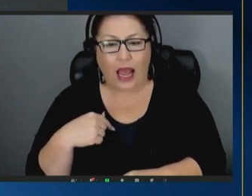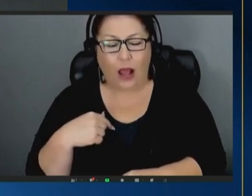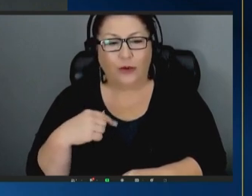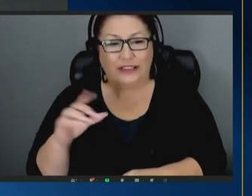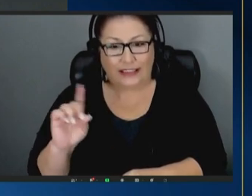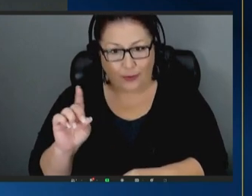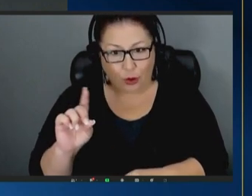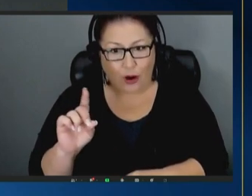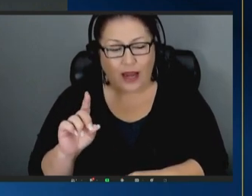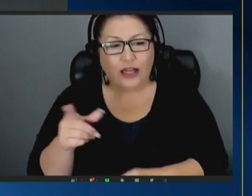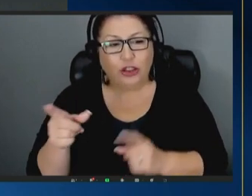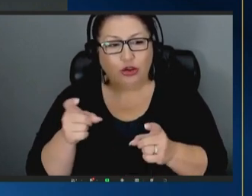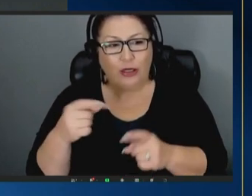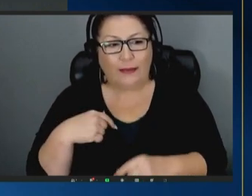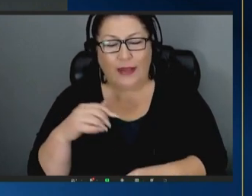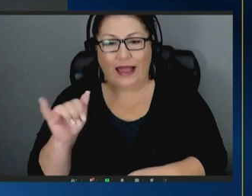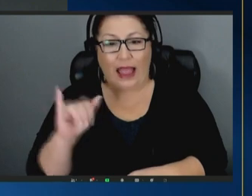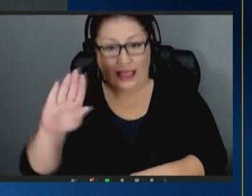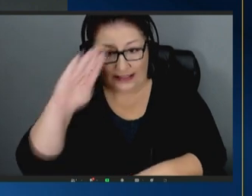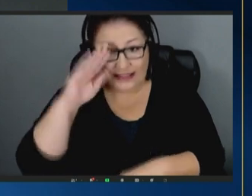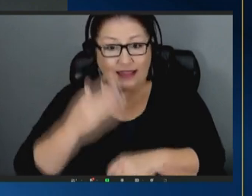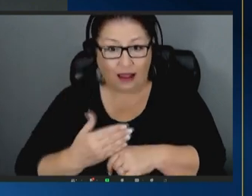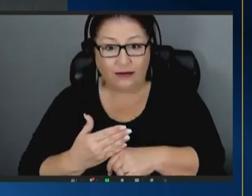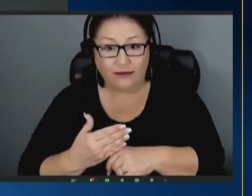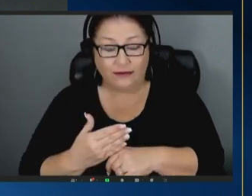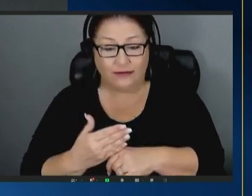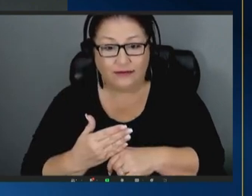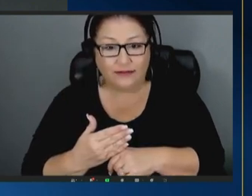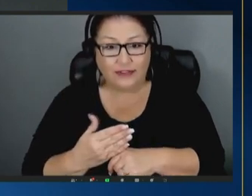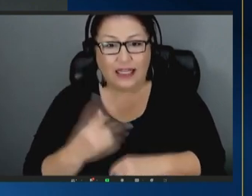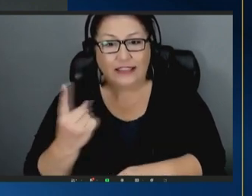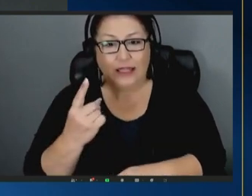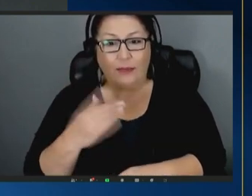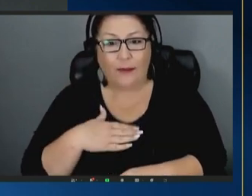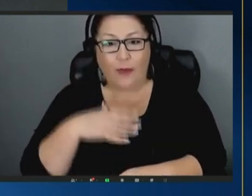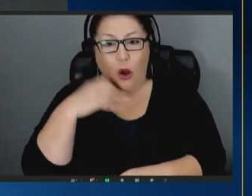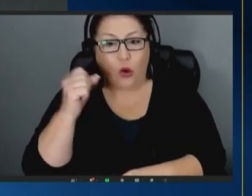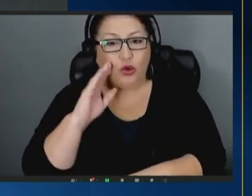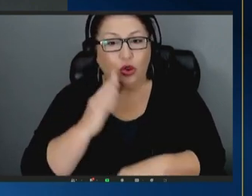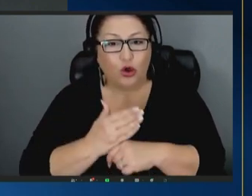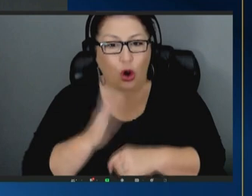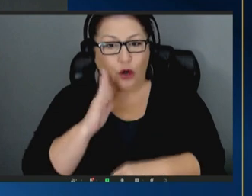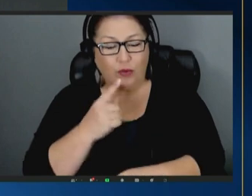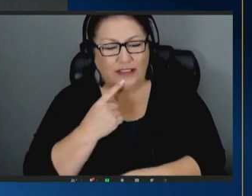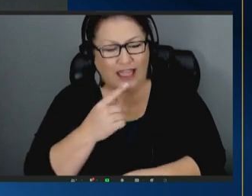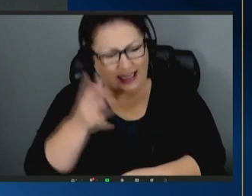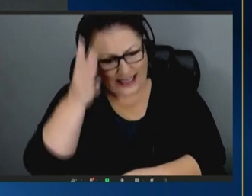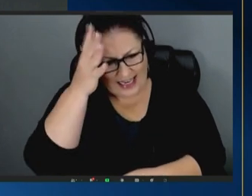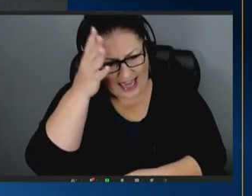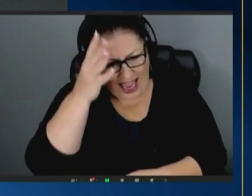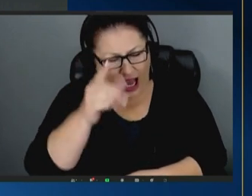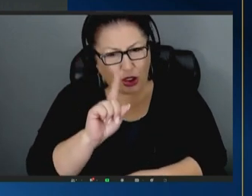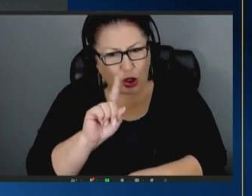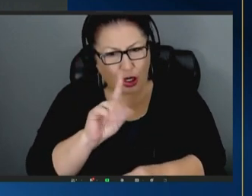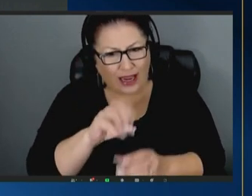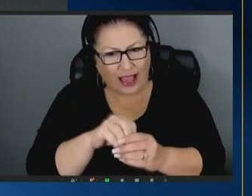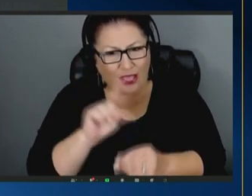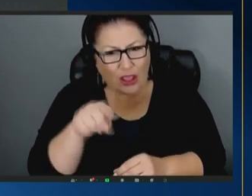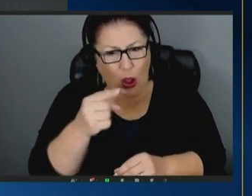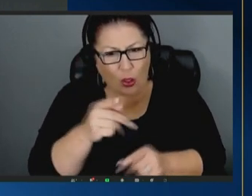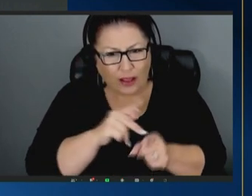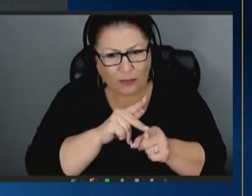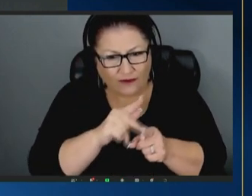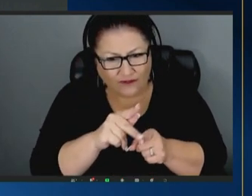me like his son prompting my older daughter to say dad you're in the only profession on earth